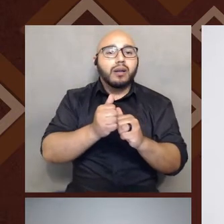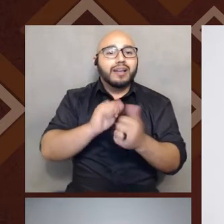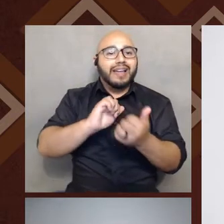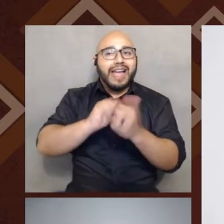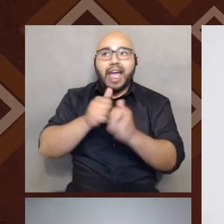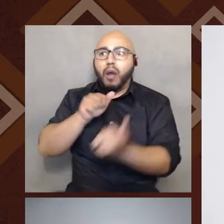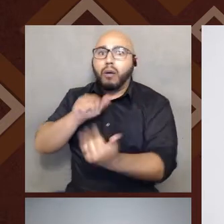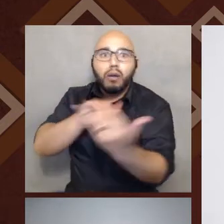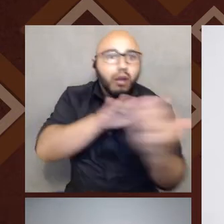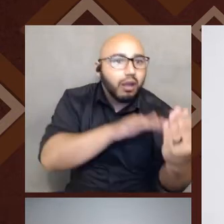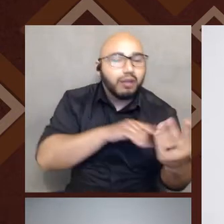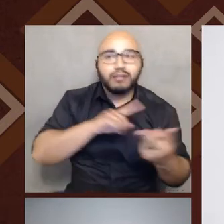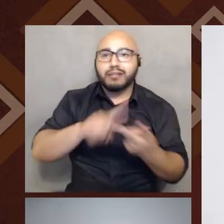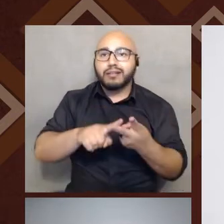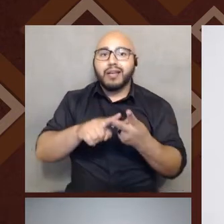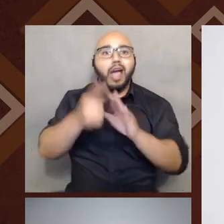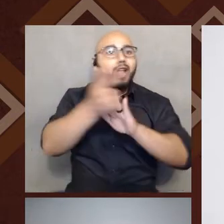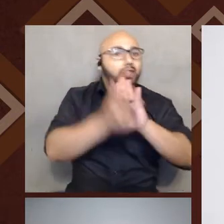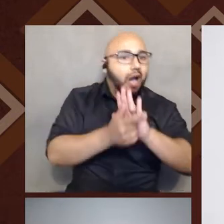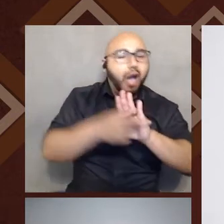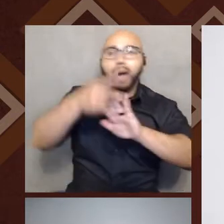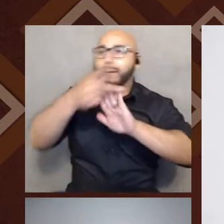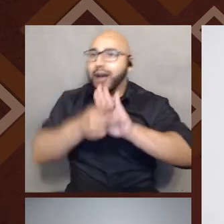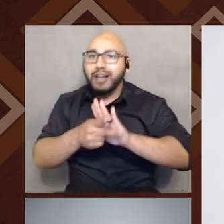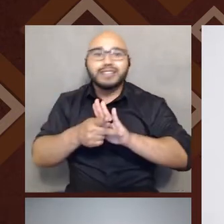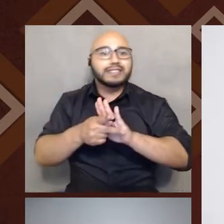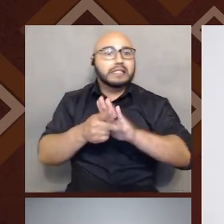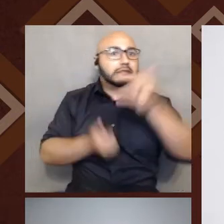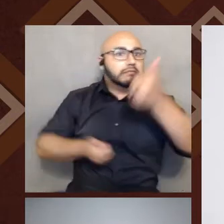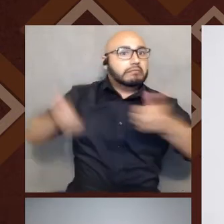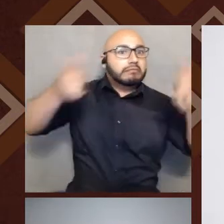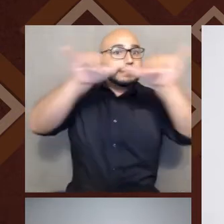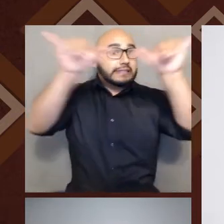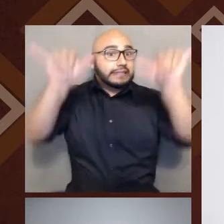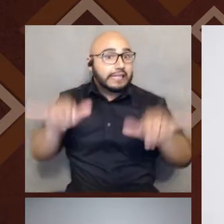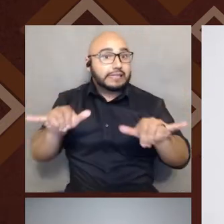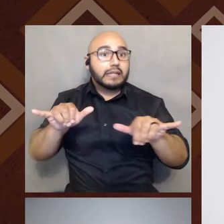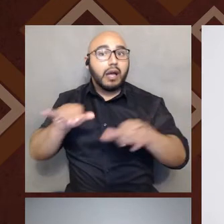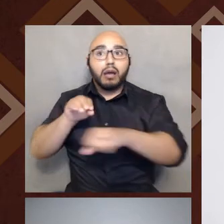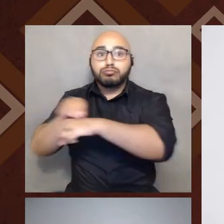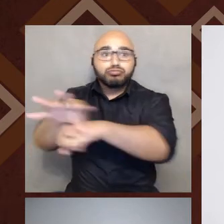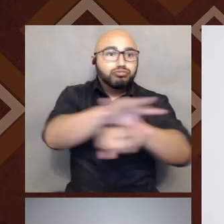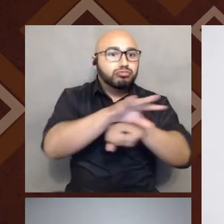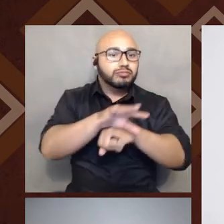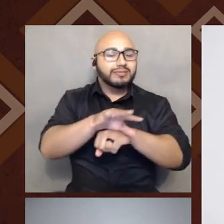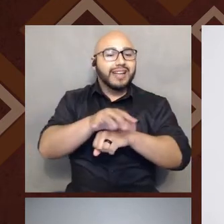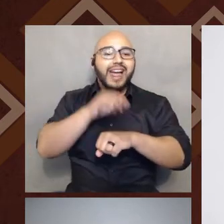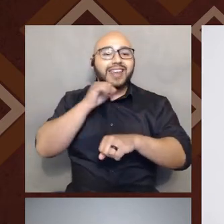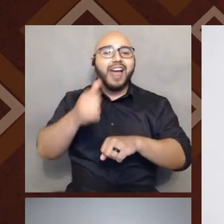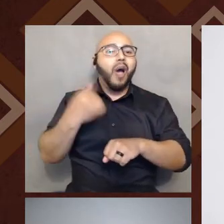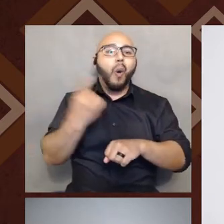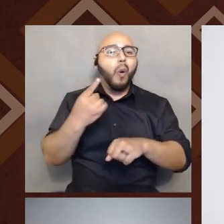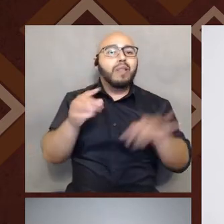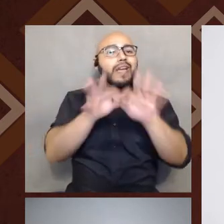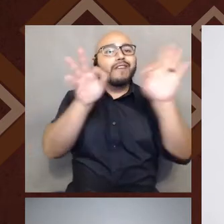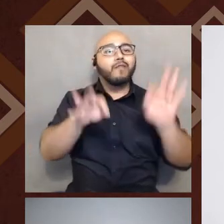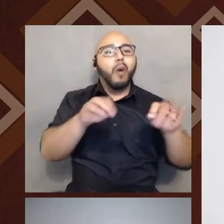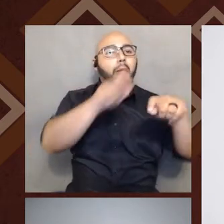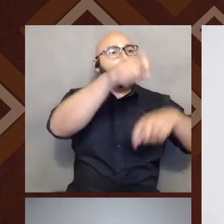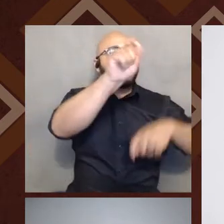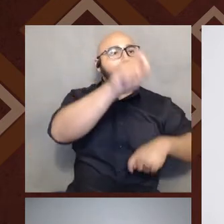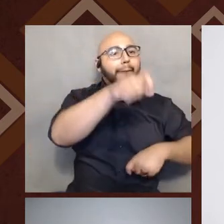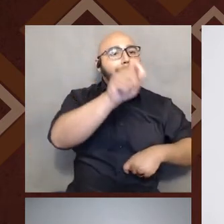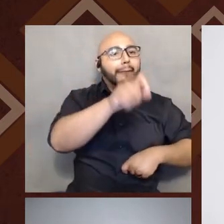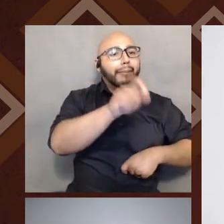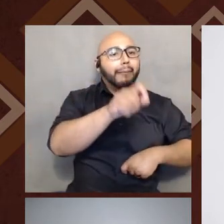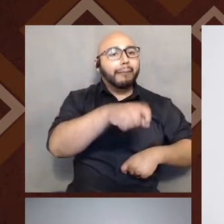larger systems that are at play. Right. It's not just the set of boxes that we click off on demographic surveys.